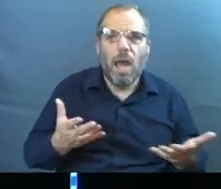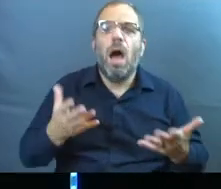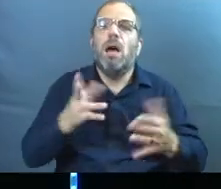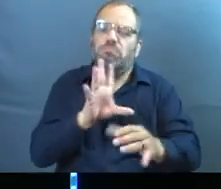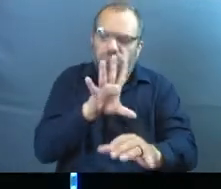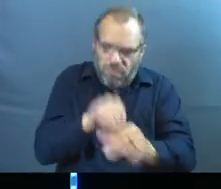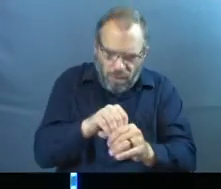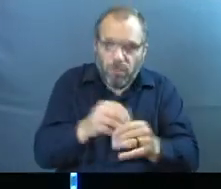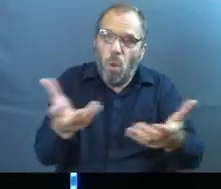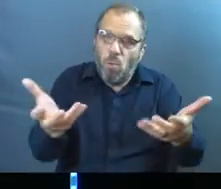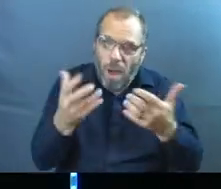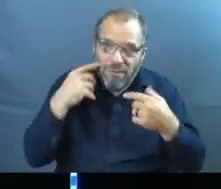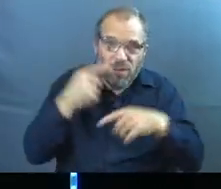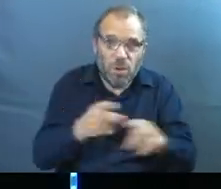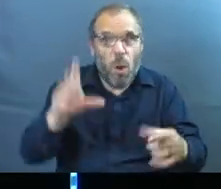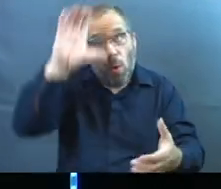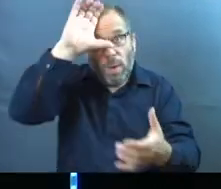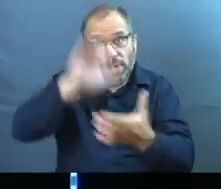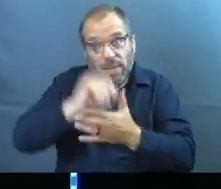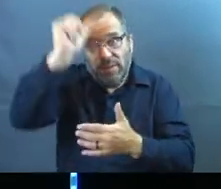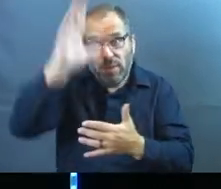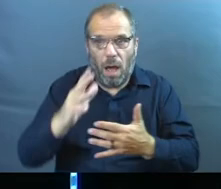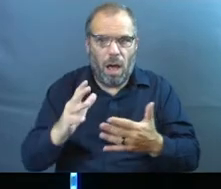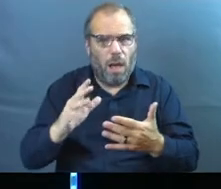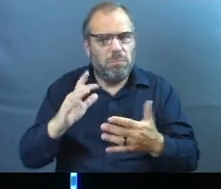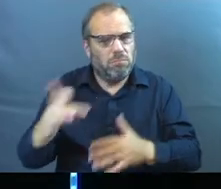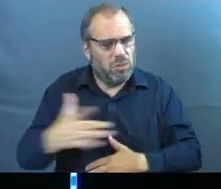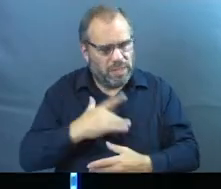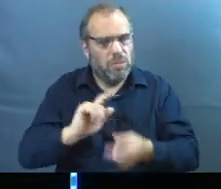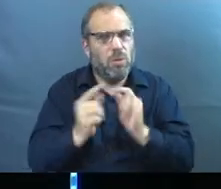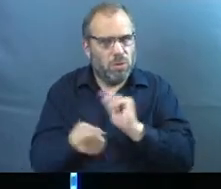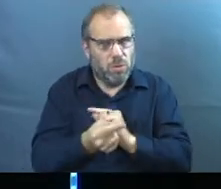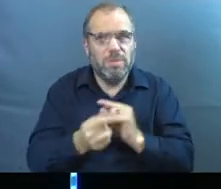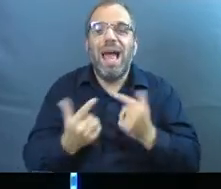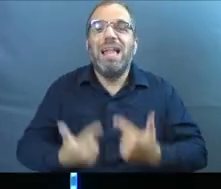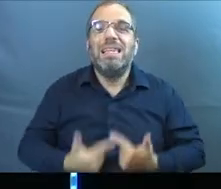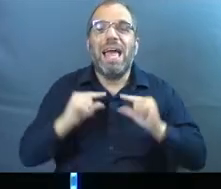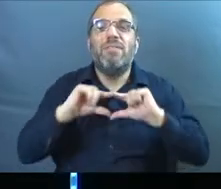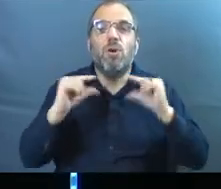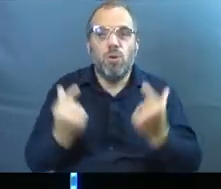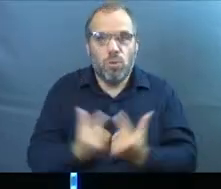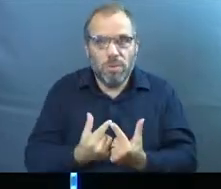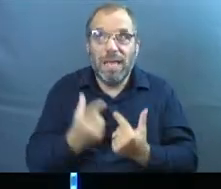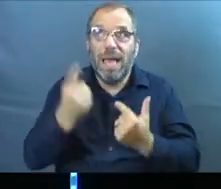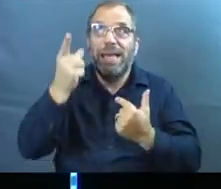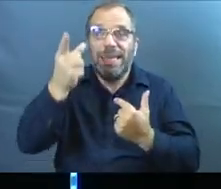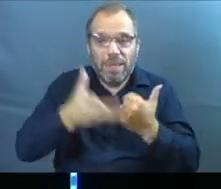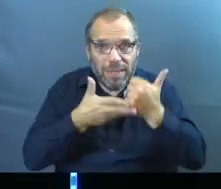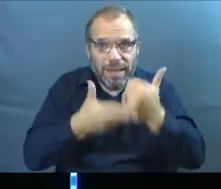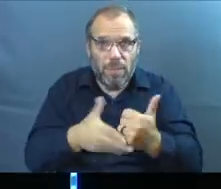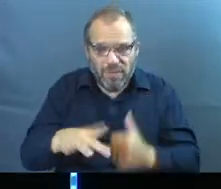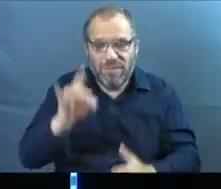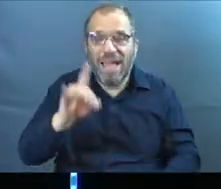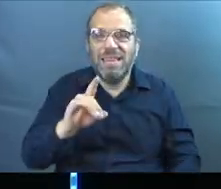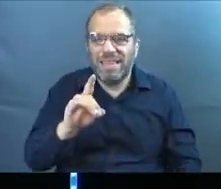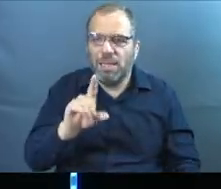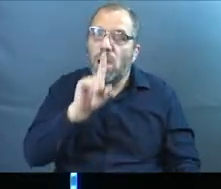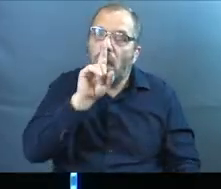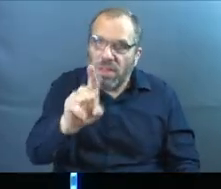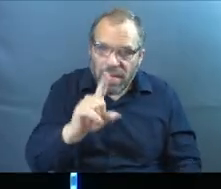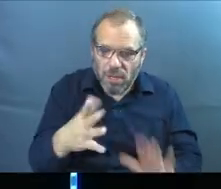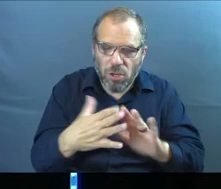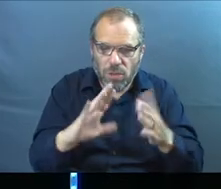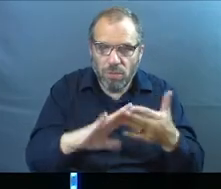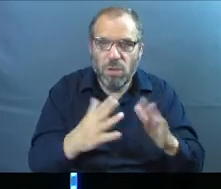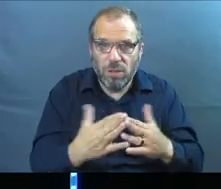Let's get you plugged in. We want that for you because we believe God moves in huge ways in those groups. We want to see him help you find that authentic community that we need